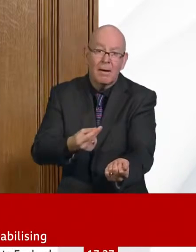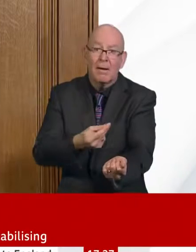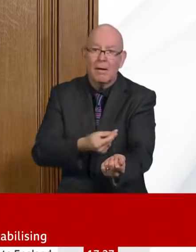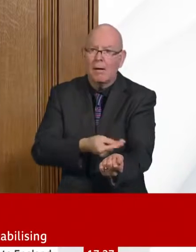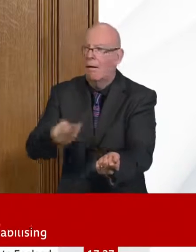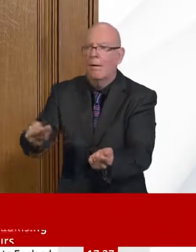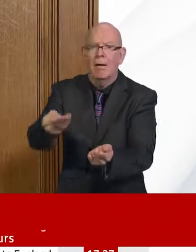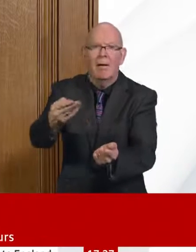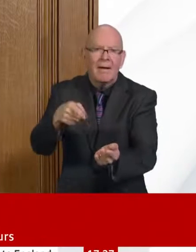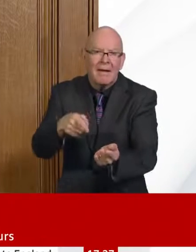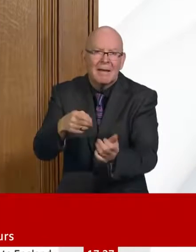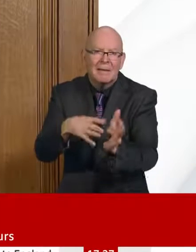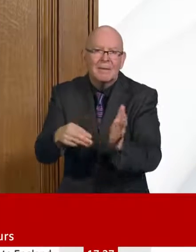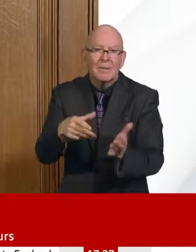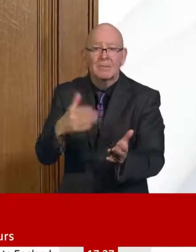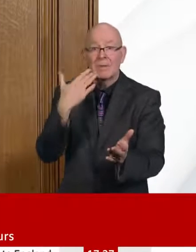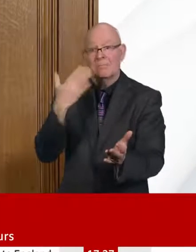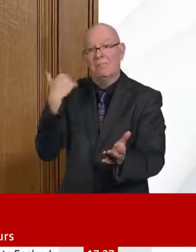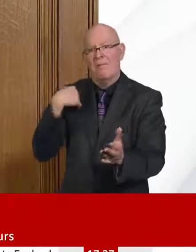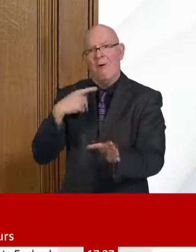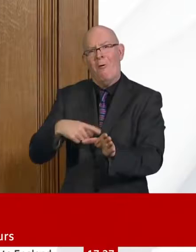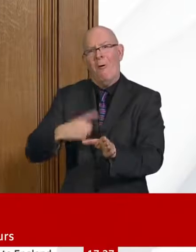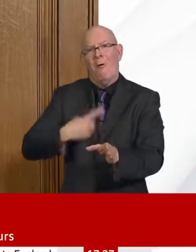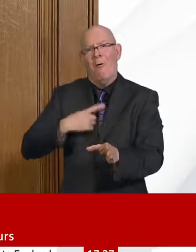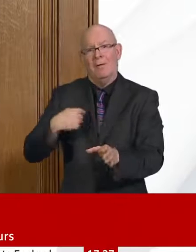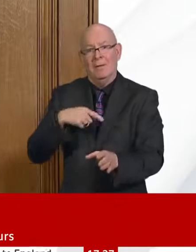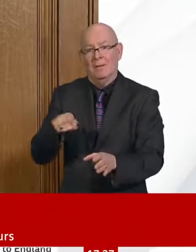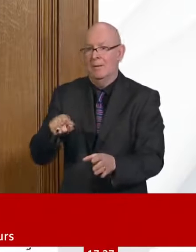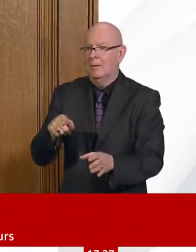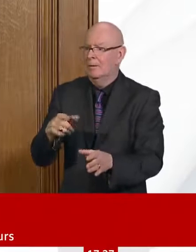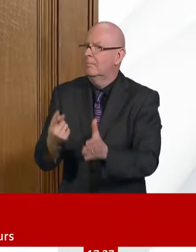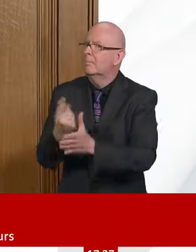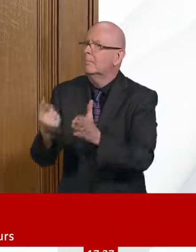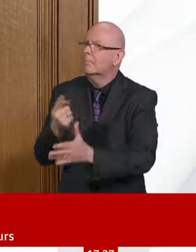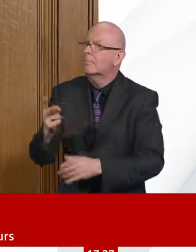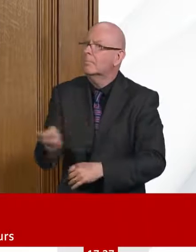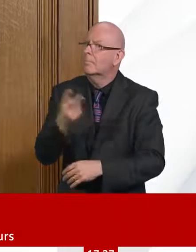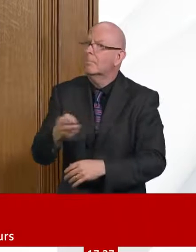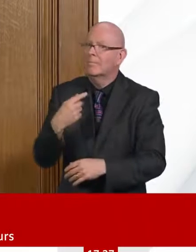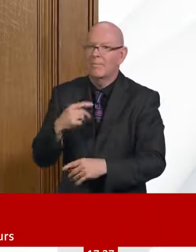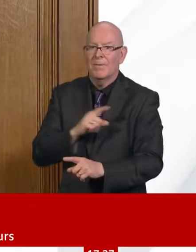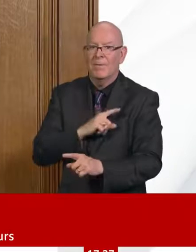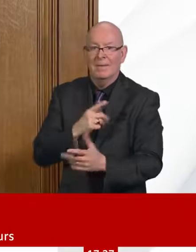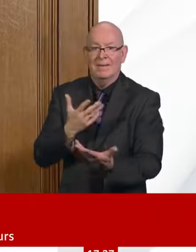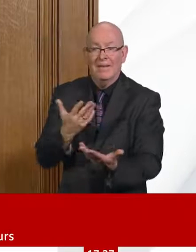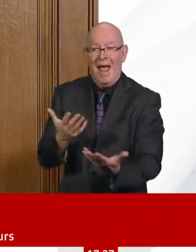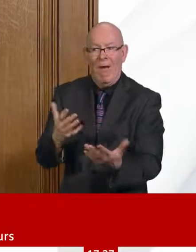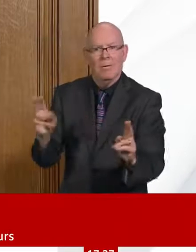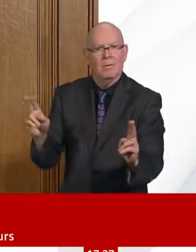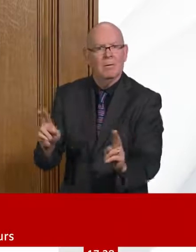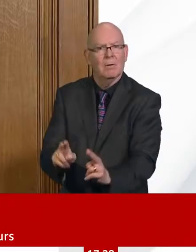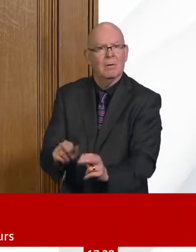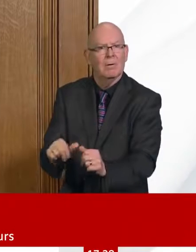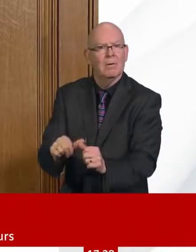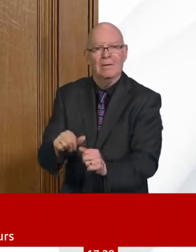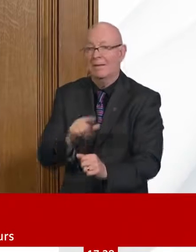virus. It's one that we are still learning about in terms of how it's transmitted, in terms of its infection rate. And of course, we are seeing